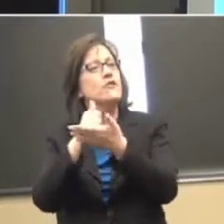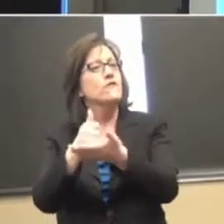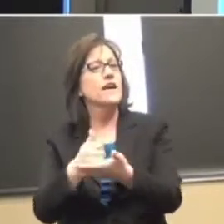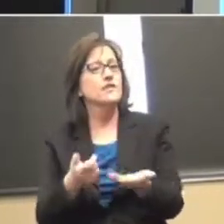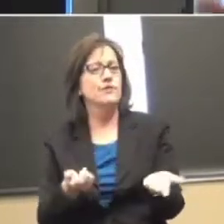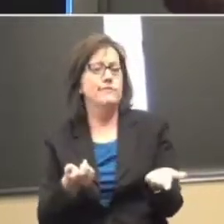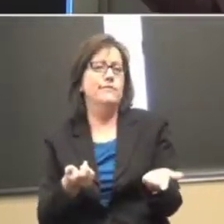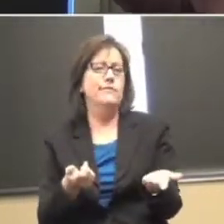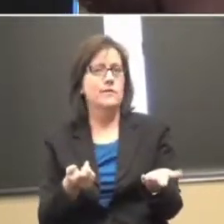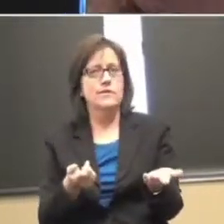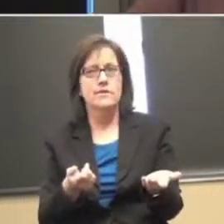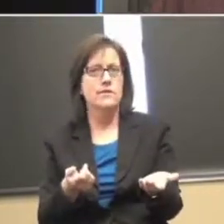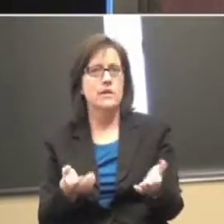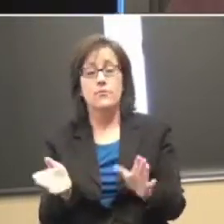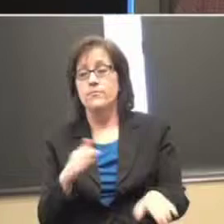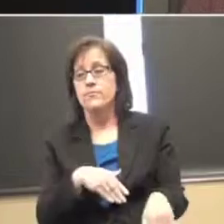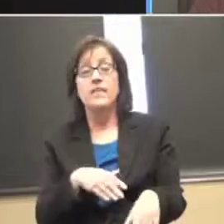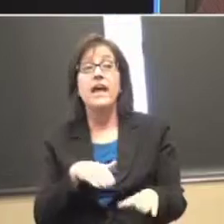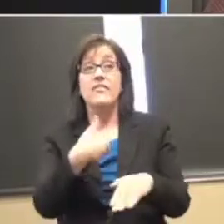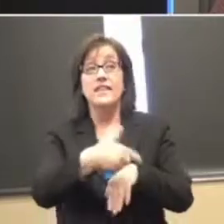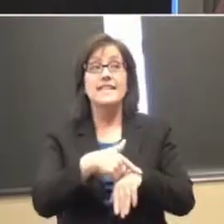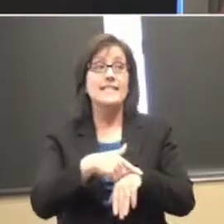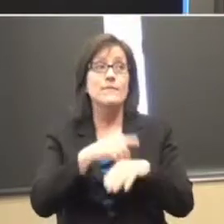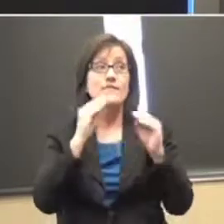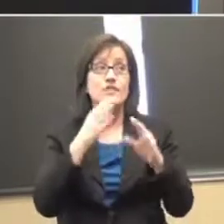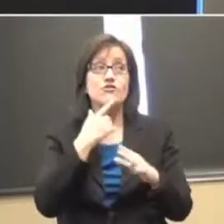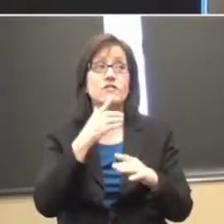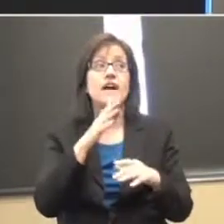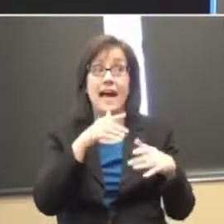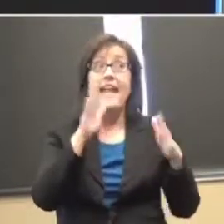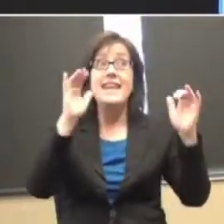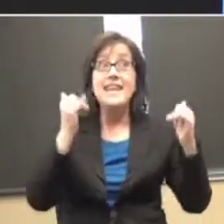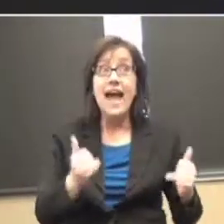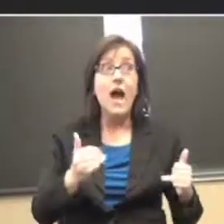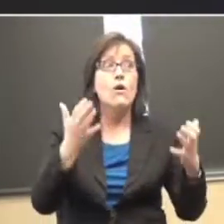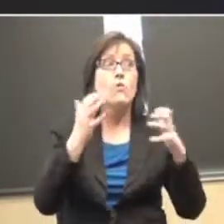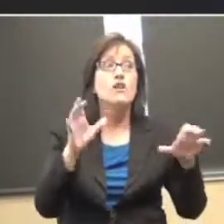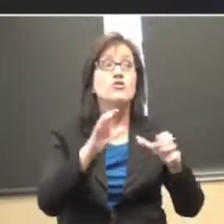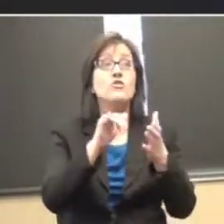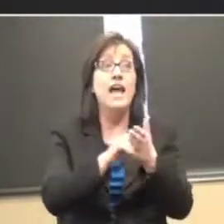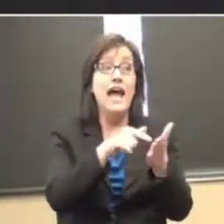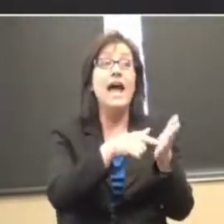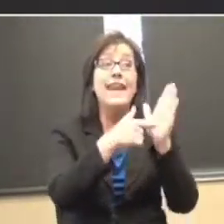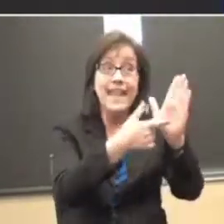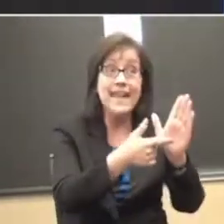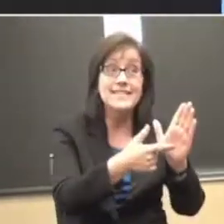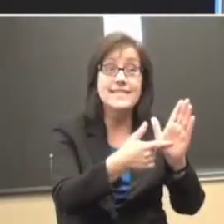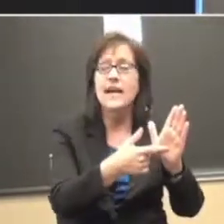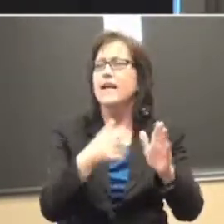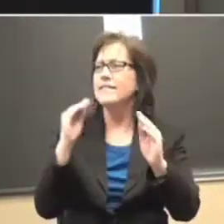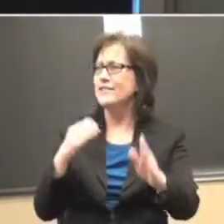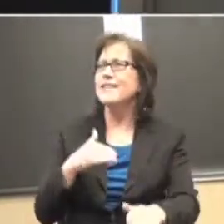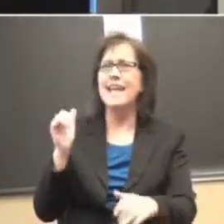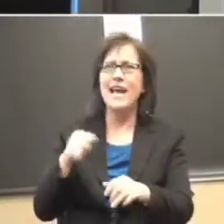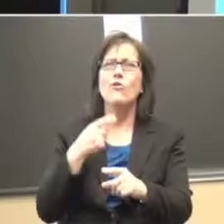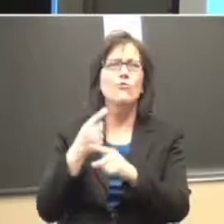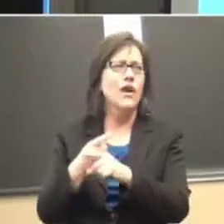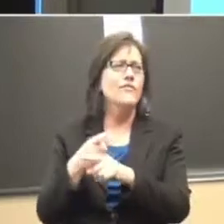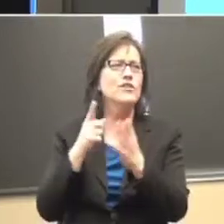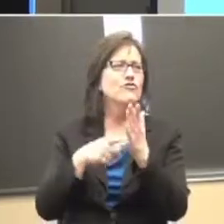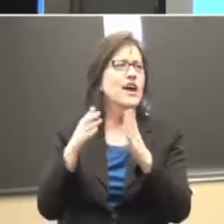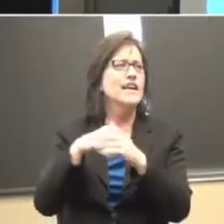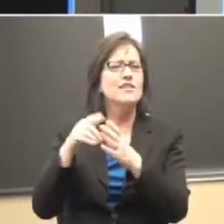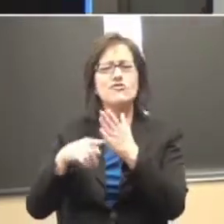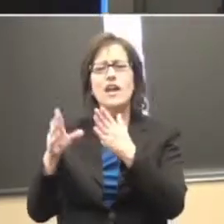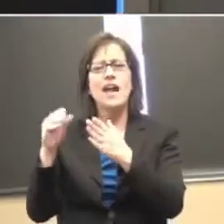The next time you're saying, now here's what I want you to do, they're going to go, yeah, right, this is like that check-in, check-out shit, isn't it? Yeah, this doesn't work, all right? You